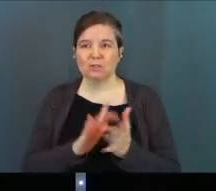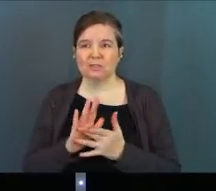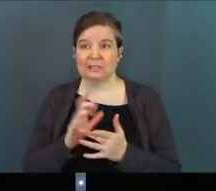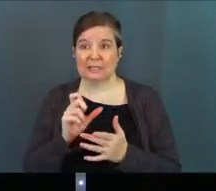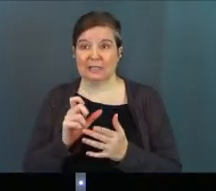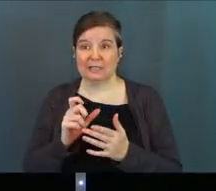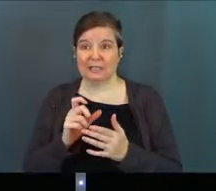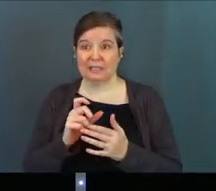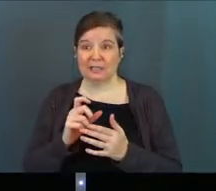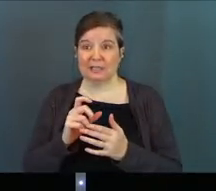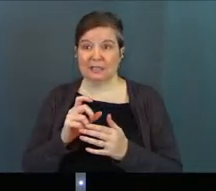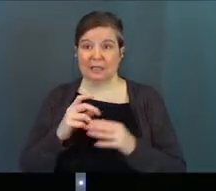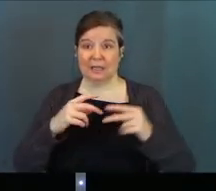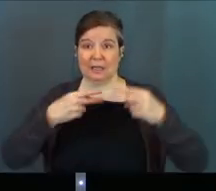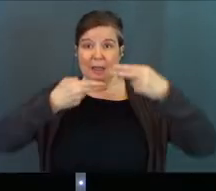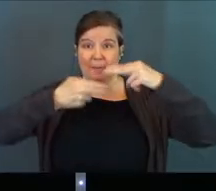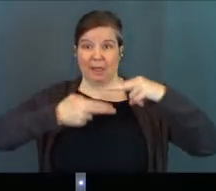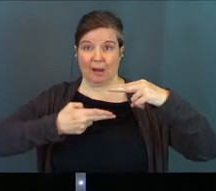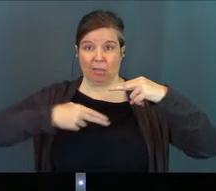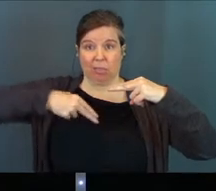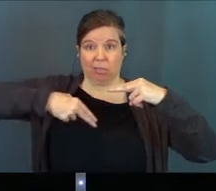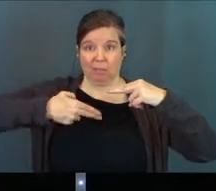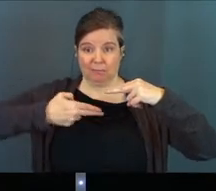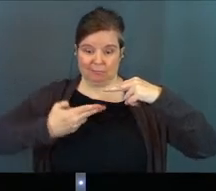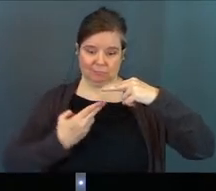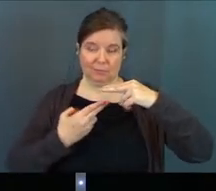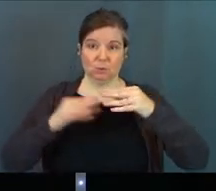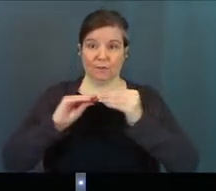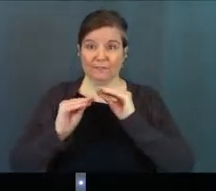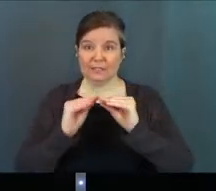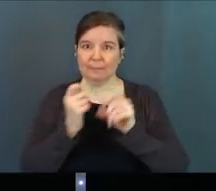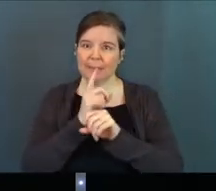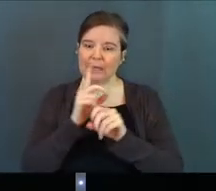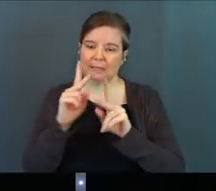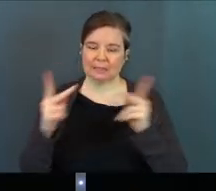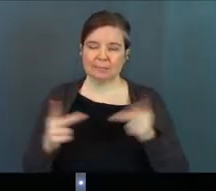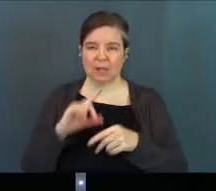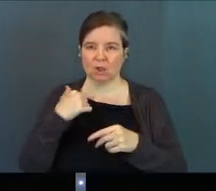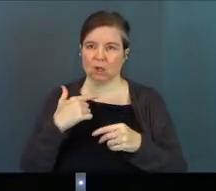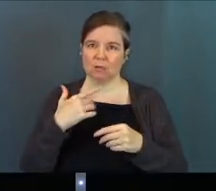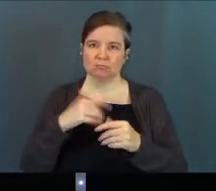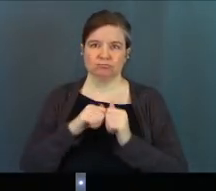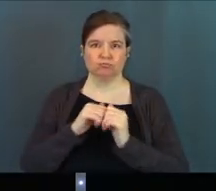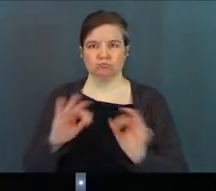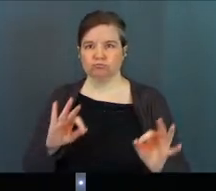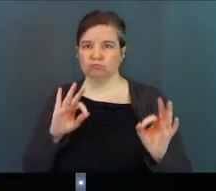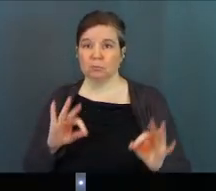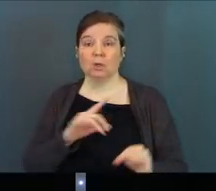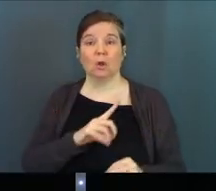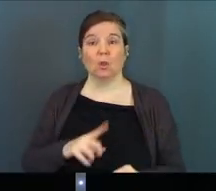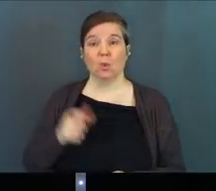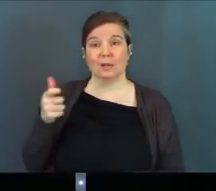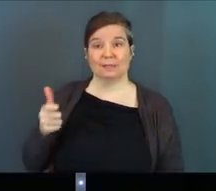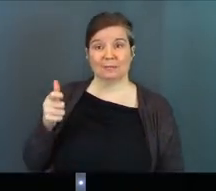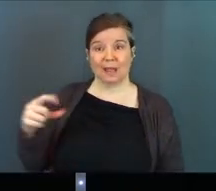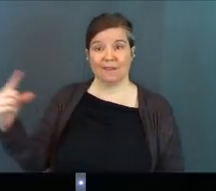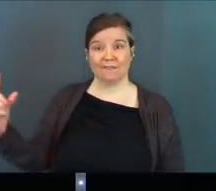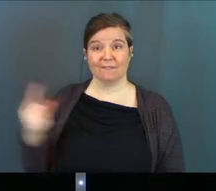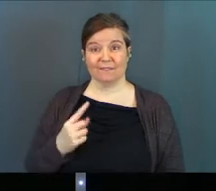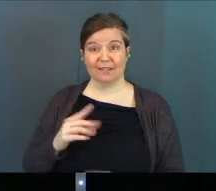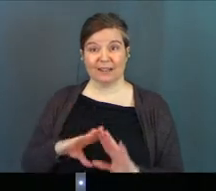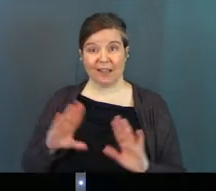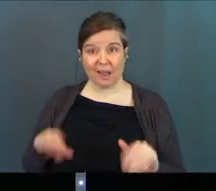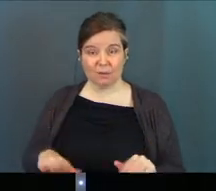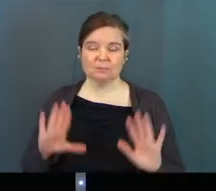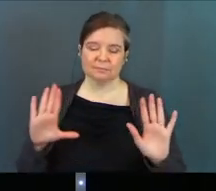like, if there's a blind that's messed up, somebody fix it, put some curtains up. Like, make this place look put together because the Lord himself is in